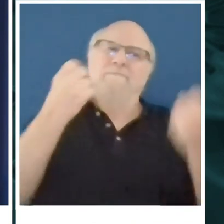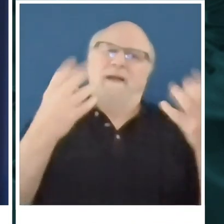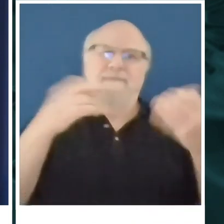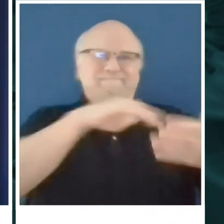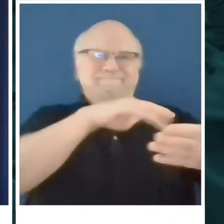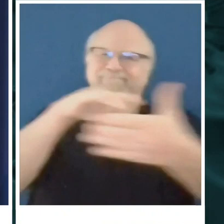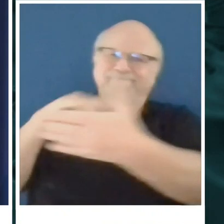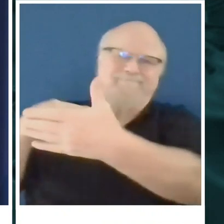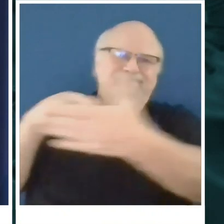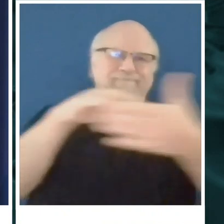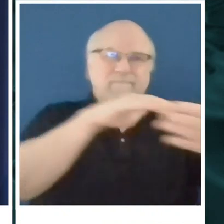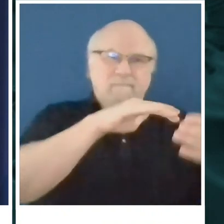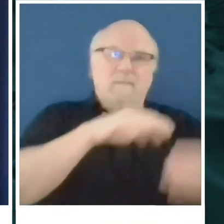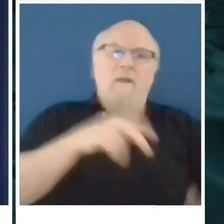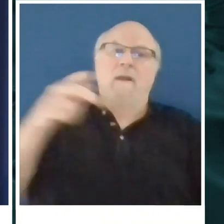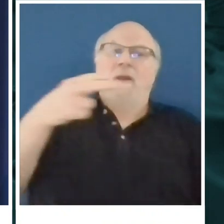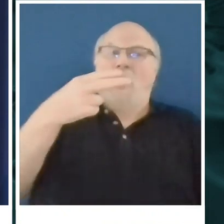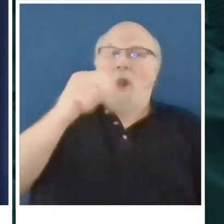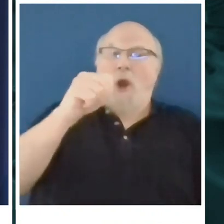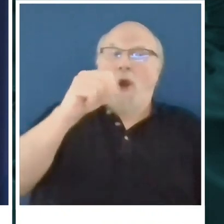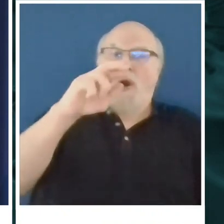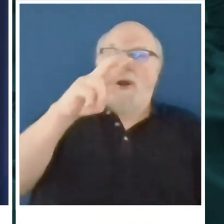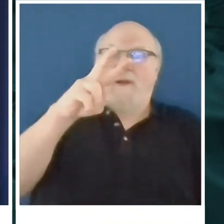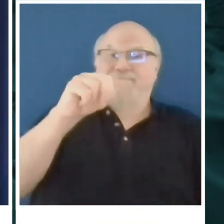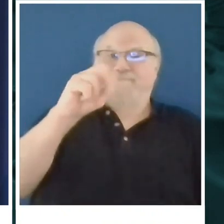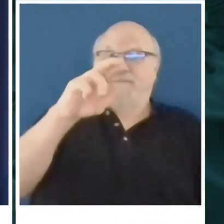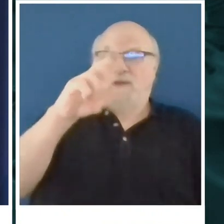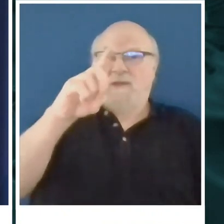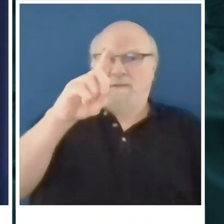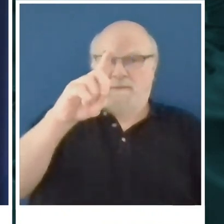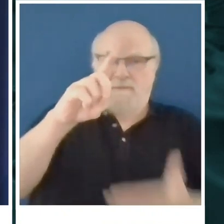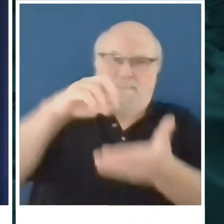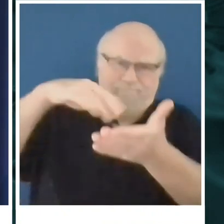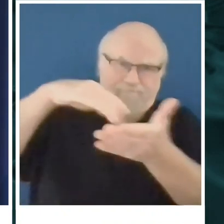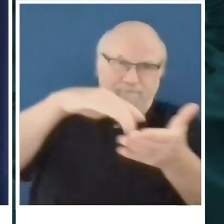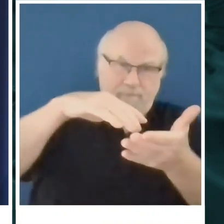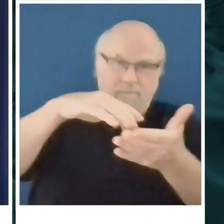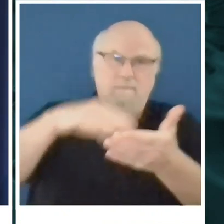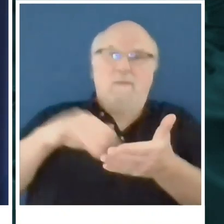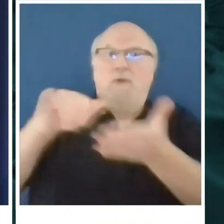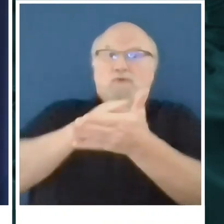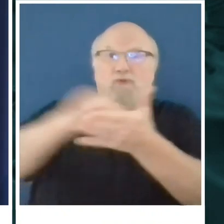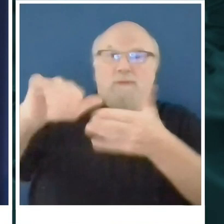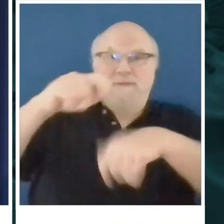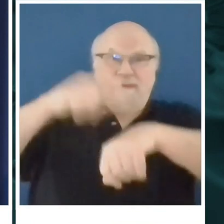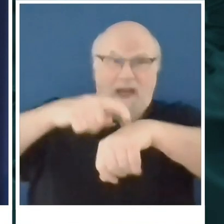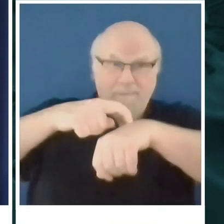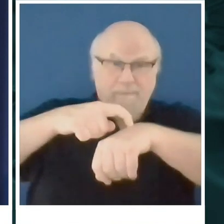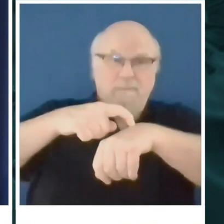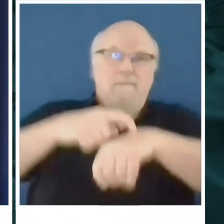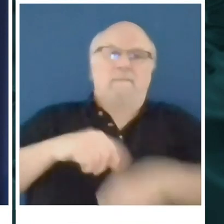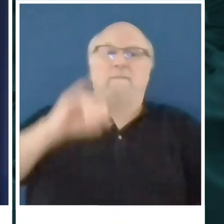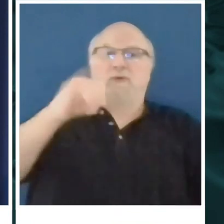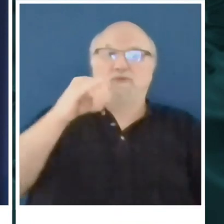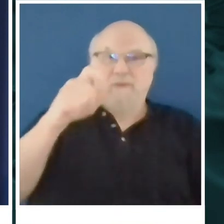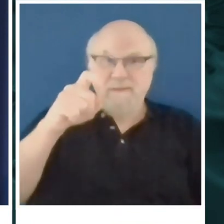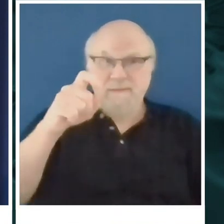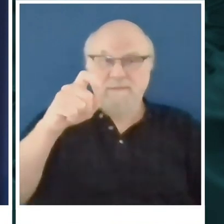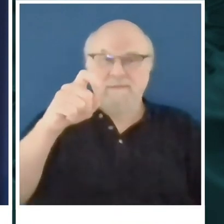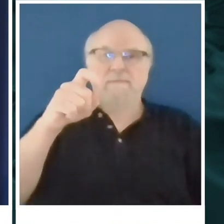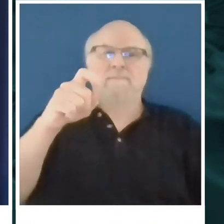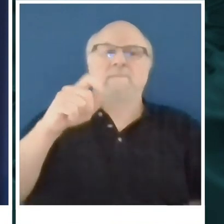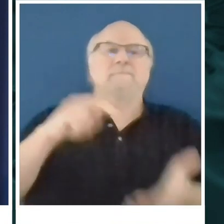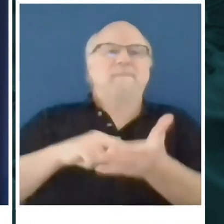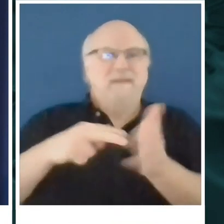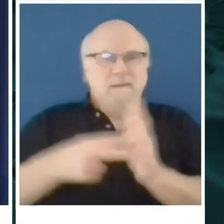study that the New York Times reported on that said if you do it per population, Jacksonville would have to do about 1,500 tests a